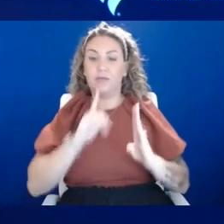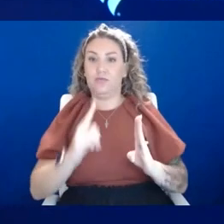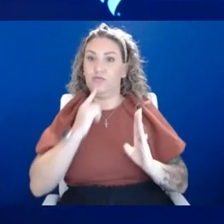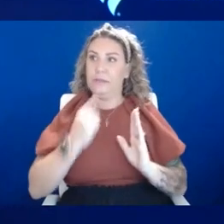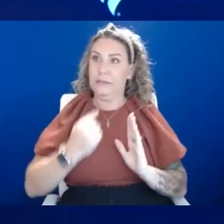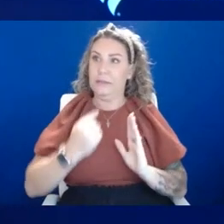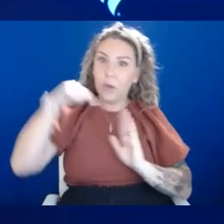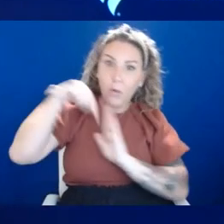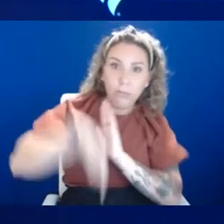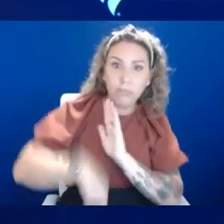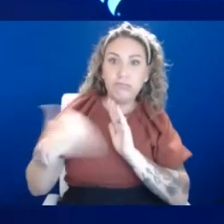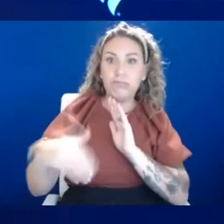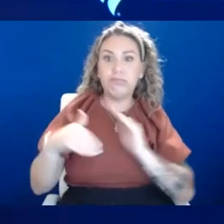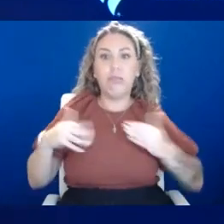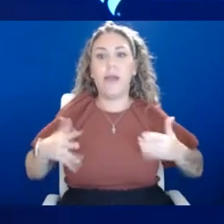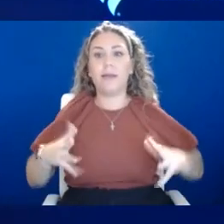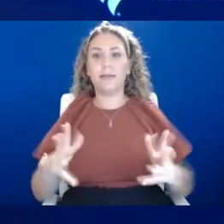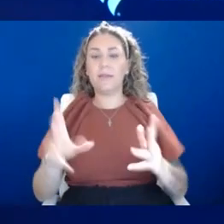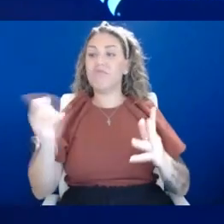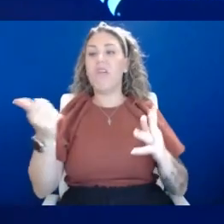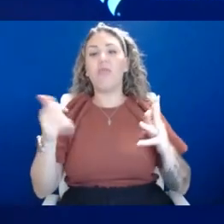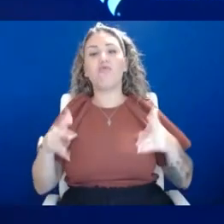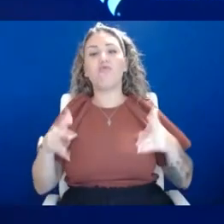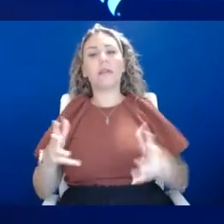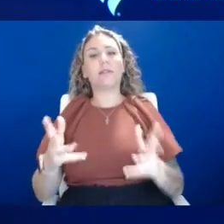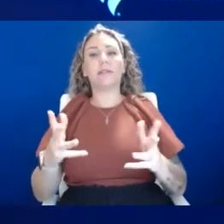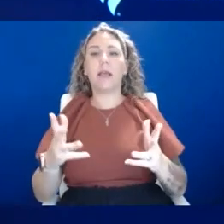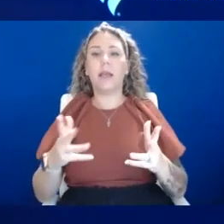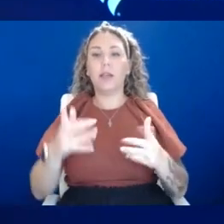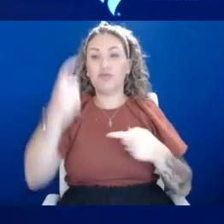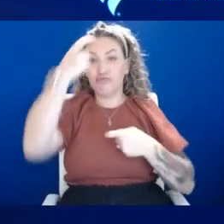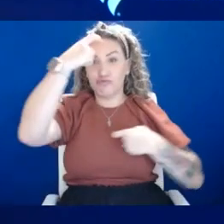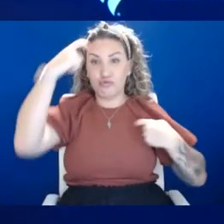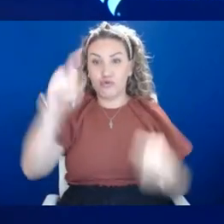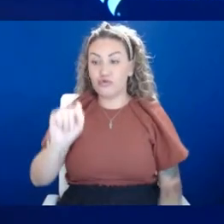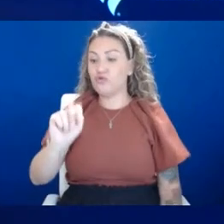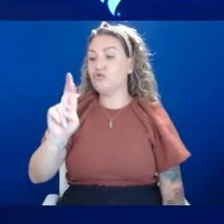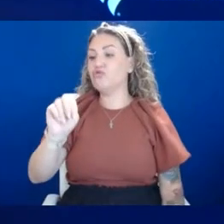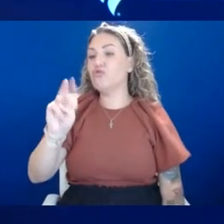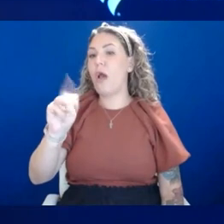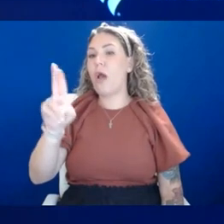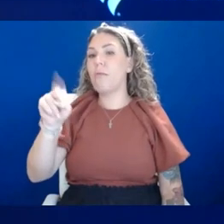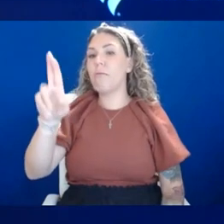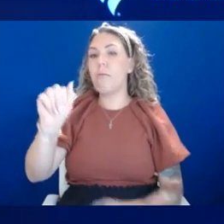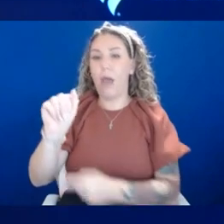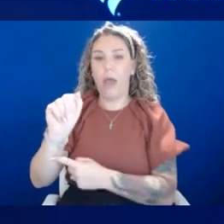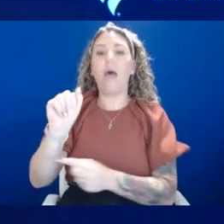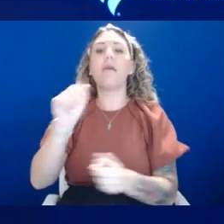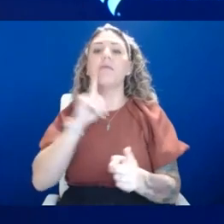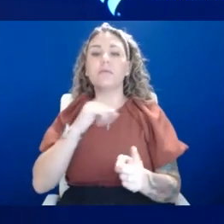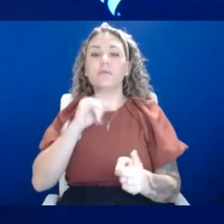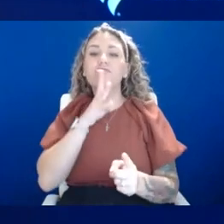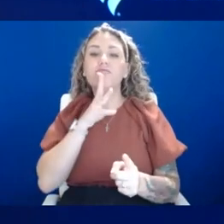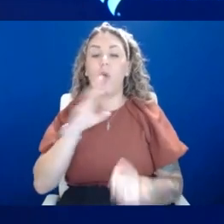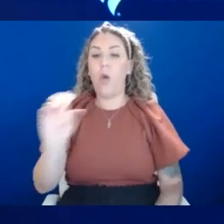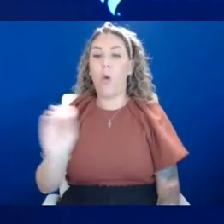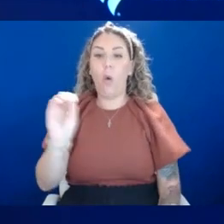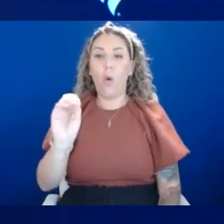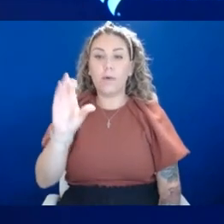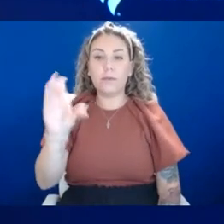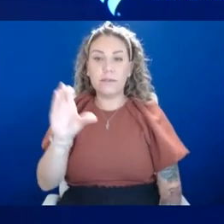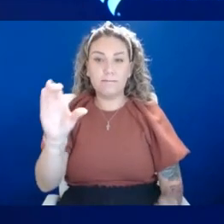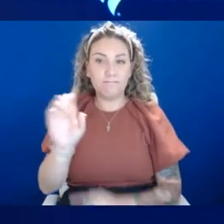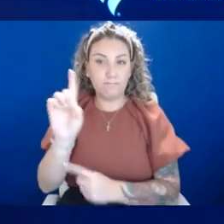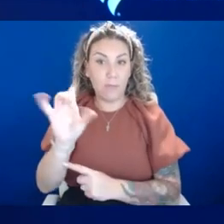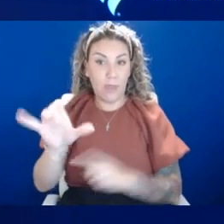Extreme anxiety. And then you have other anxiety conditions in there. So trauma is one of those anxiety conditions that we've talked about a little bit this morning. OCD is technically an anxiety